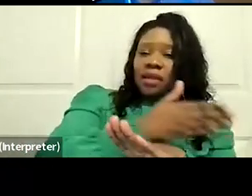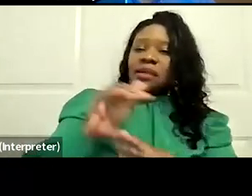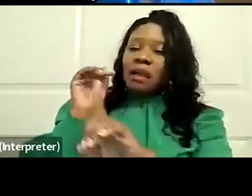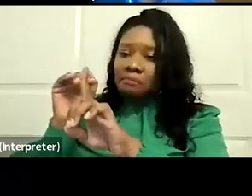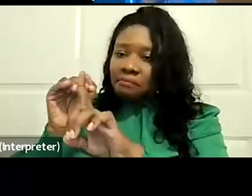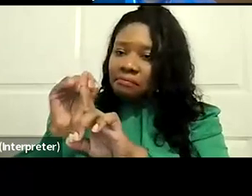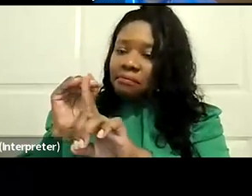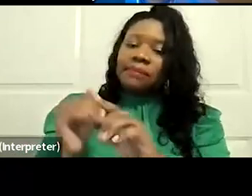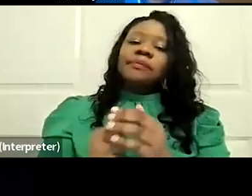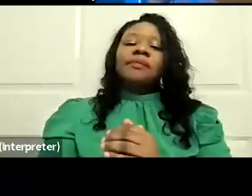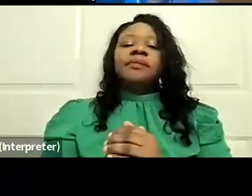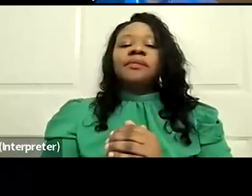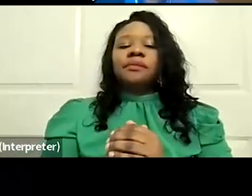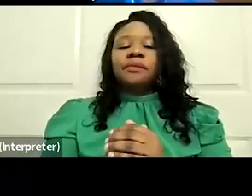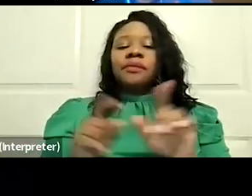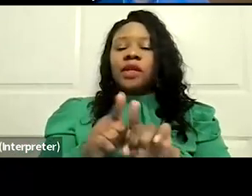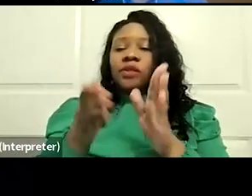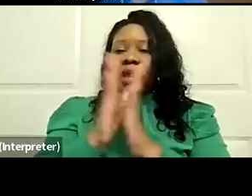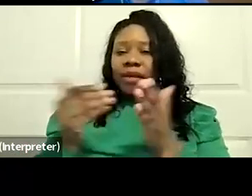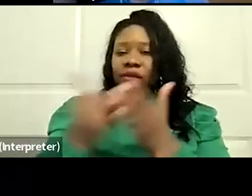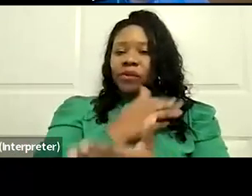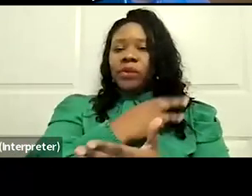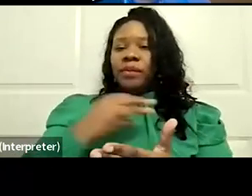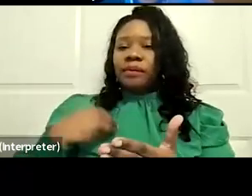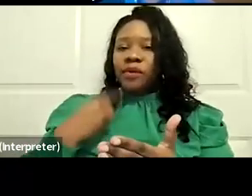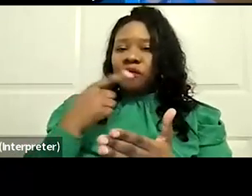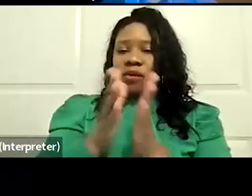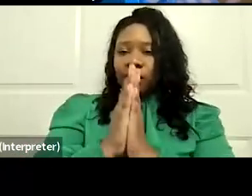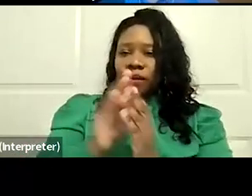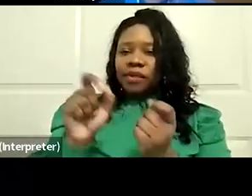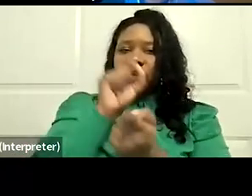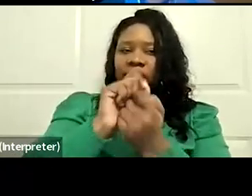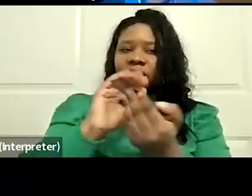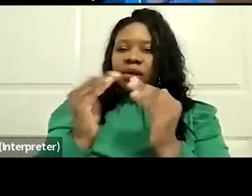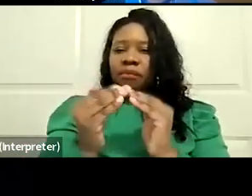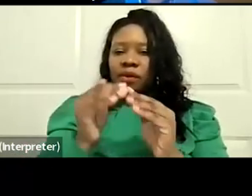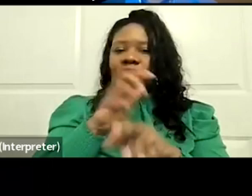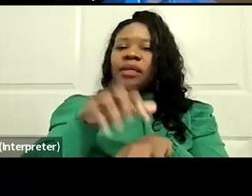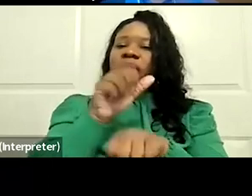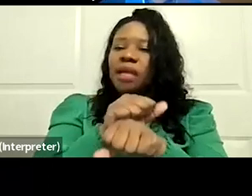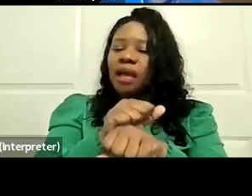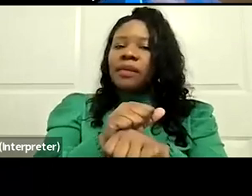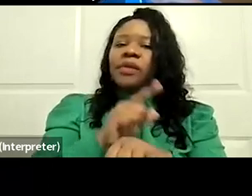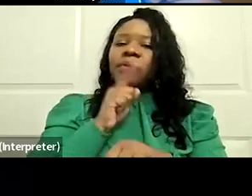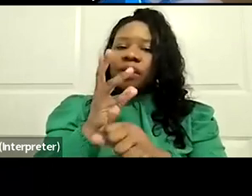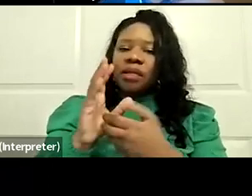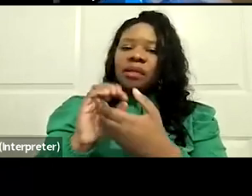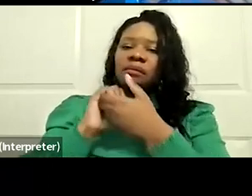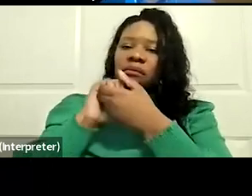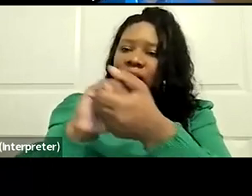you know, ask any new members to request specific committee assignments if you're pretty engaged and you know which